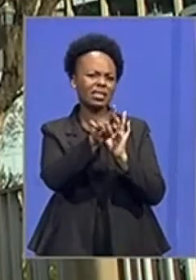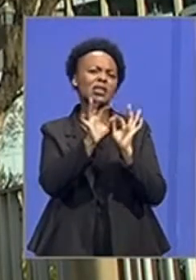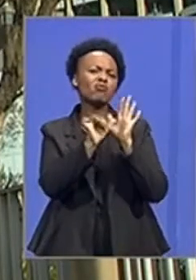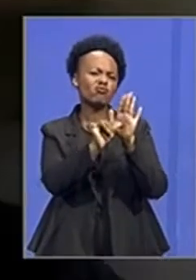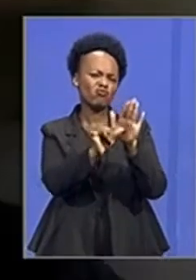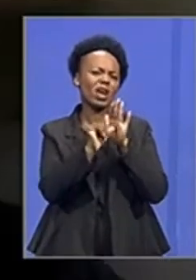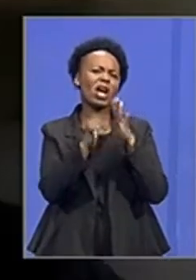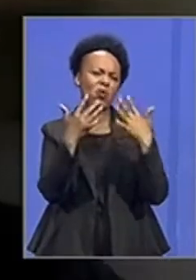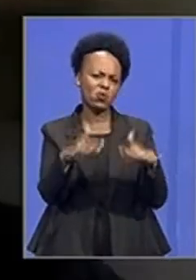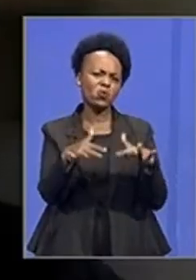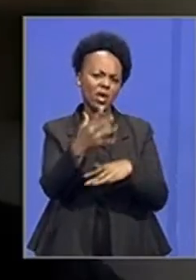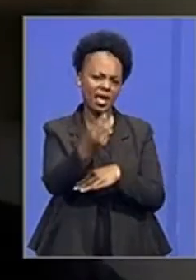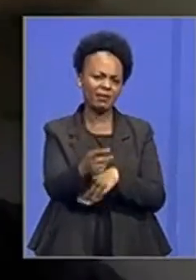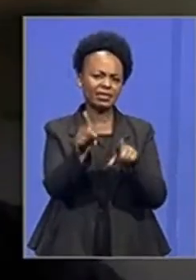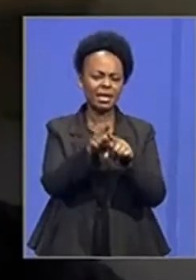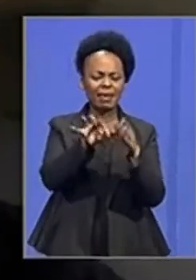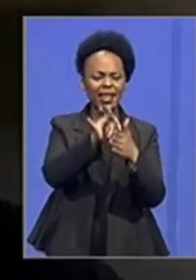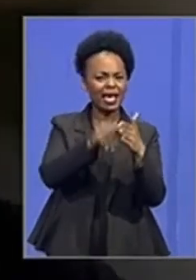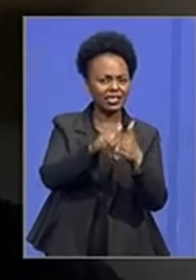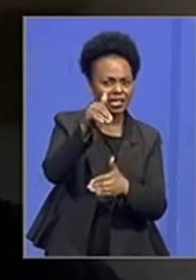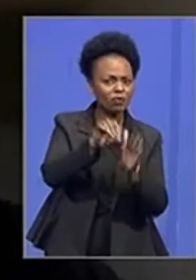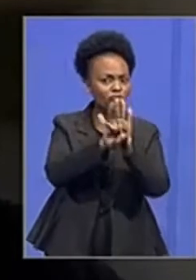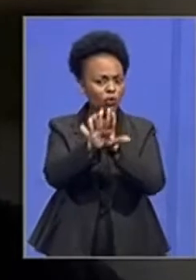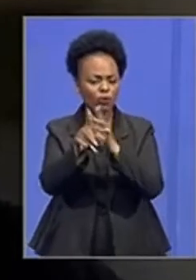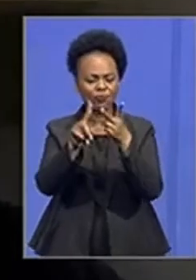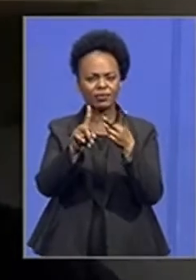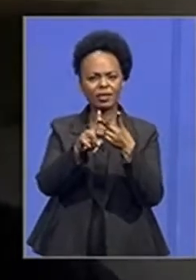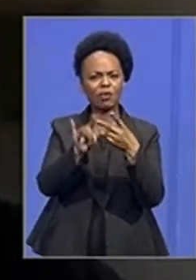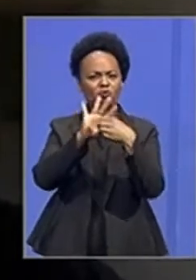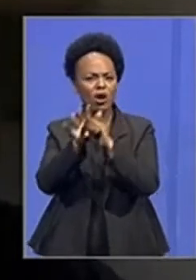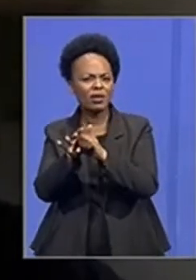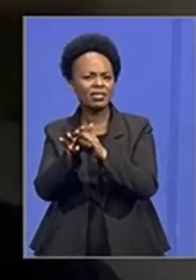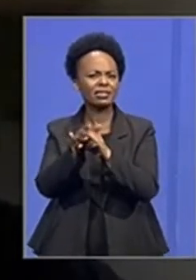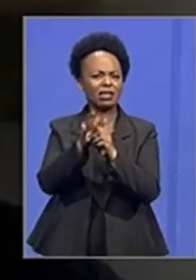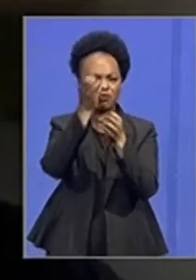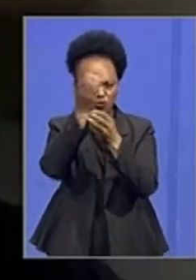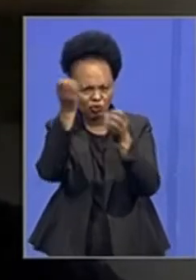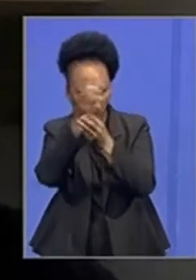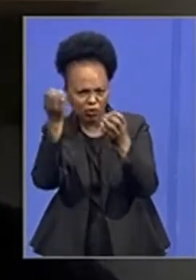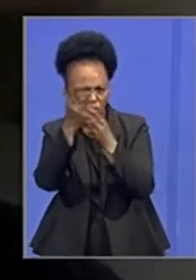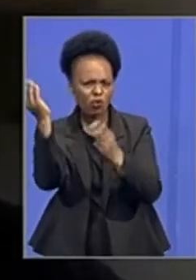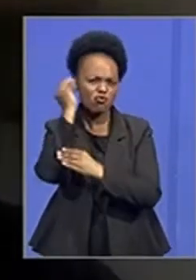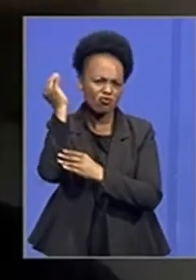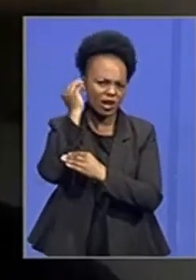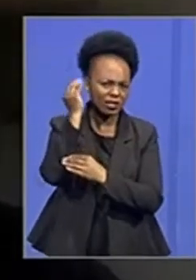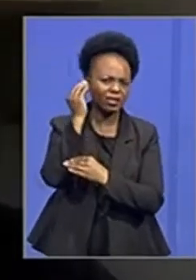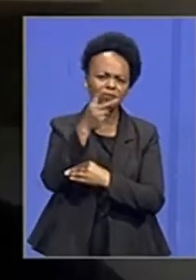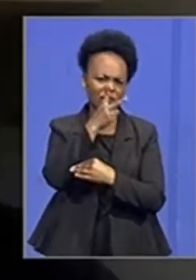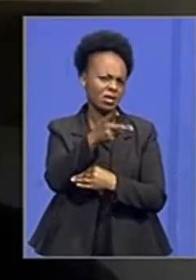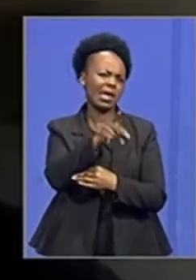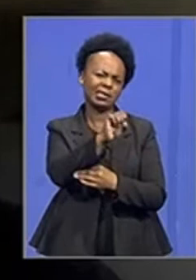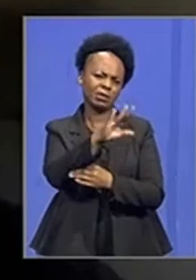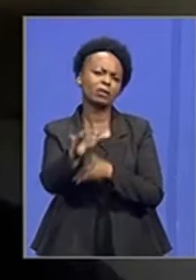when we look at the elections coverage when we look at COVID health messaging. We've seen the value and the importance of this organization